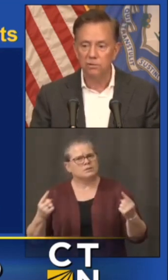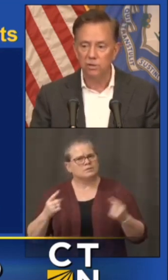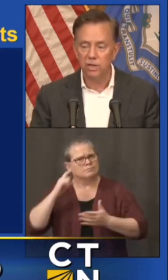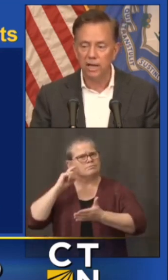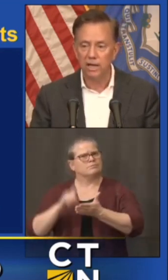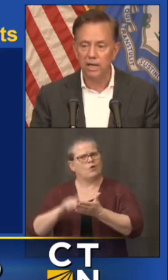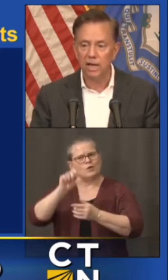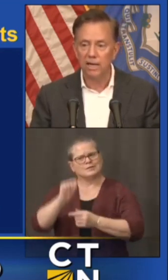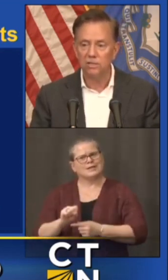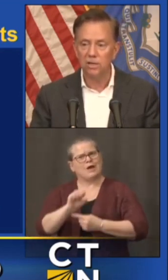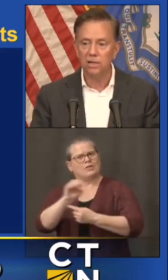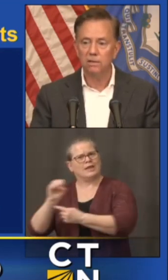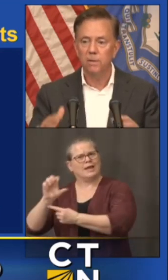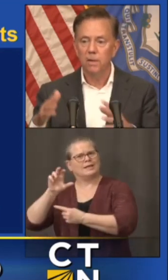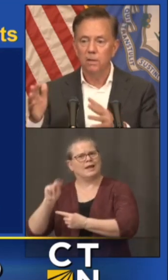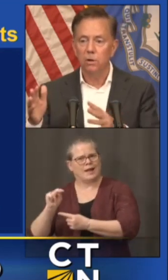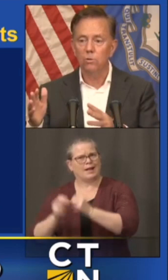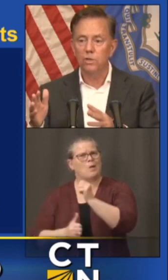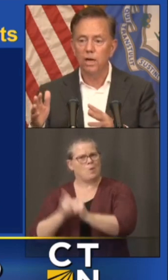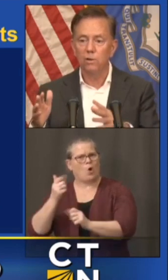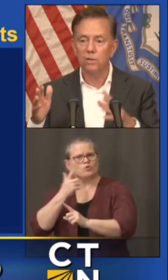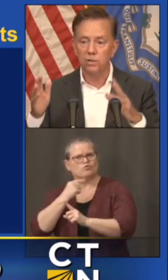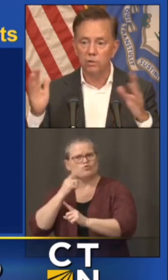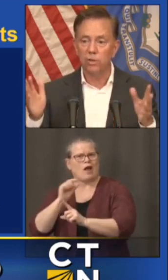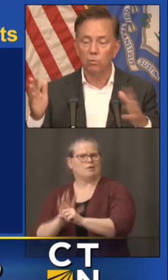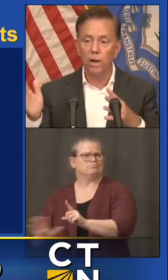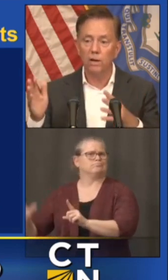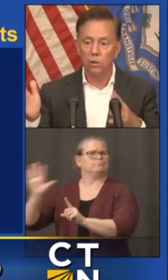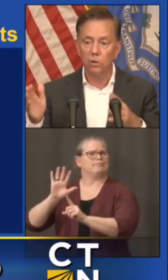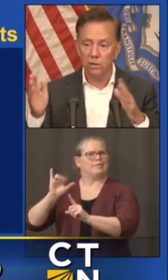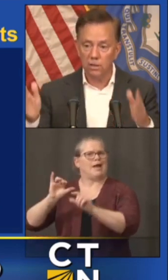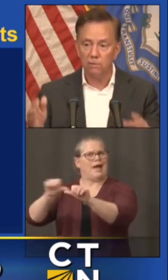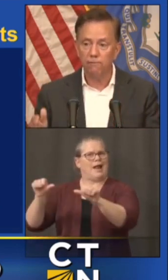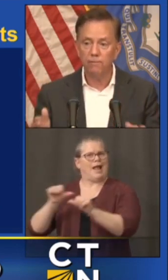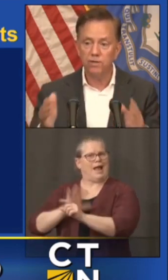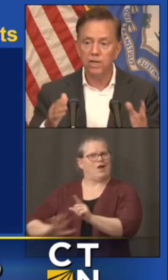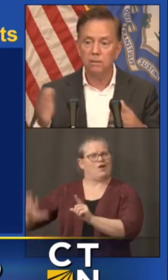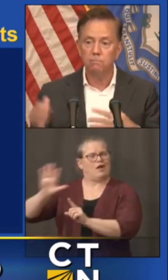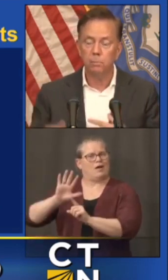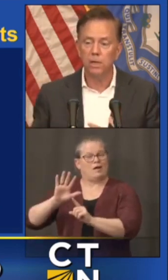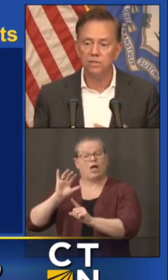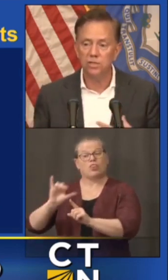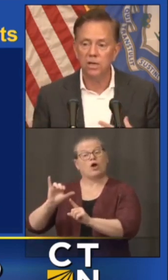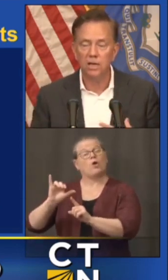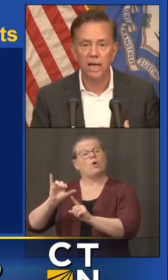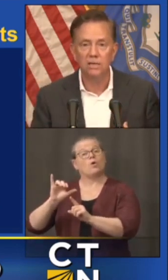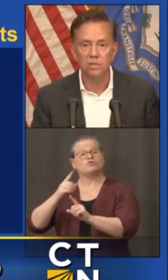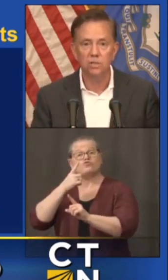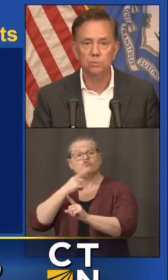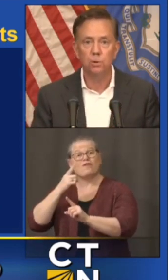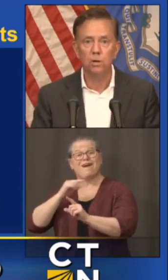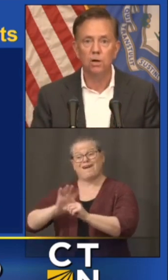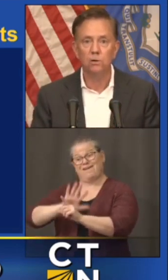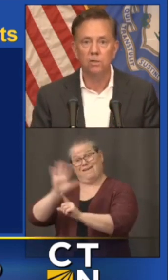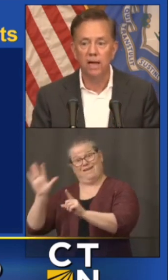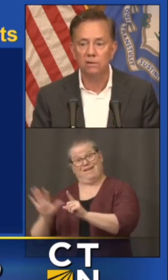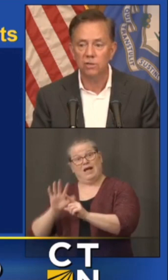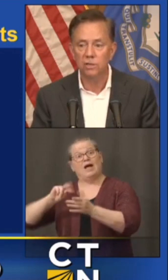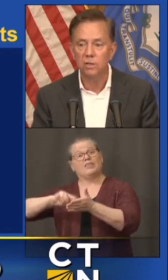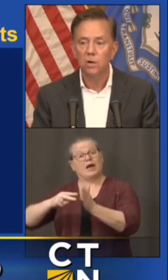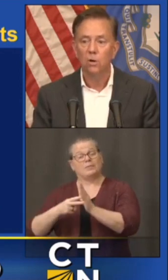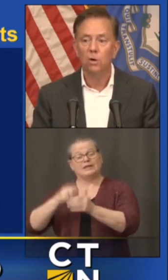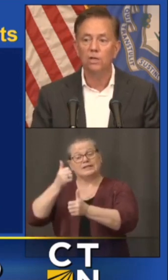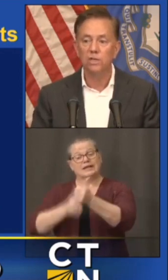southeastern Connecticut I can tell you those areas that are in the red alert 15 plus cases per 100